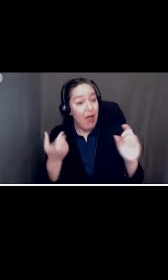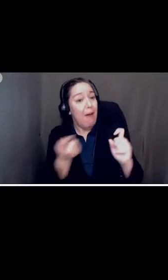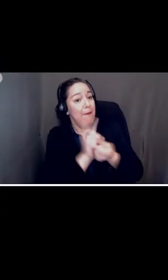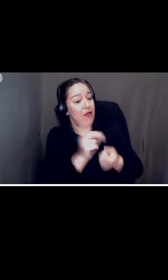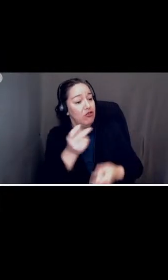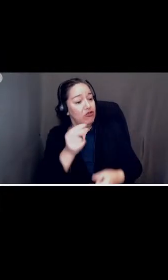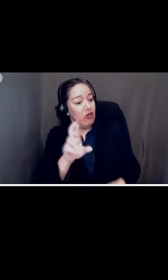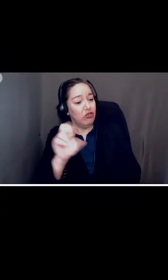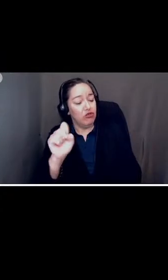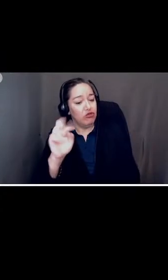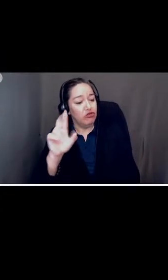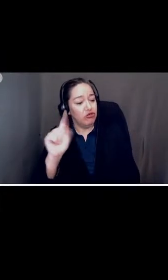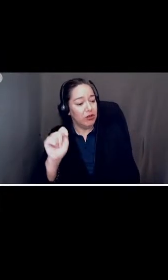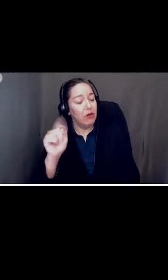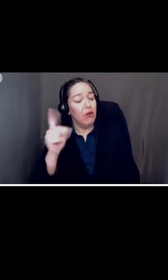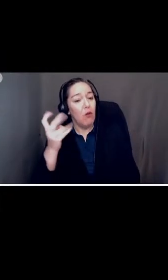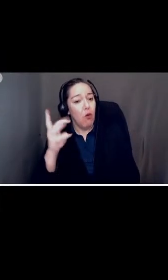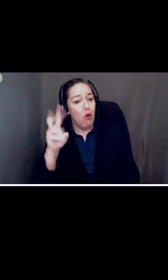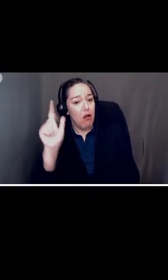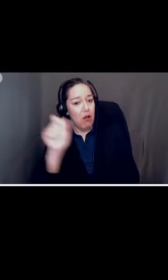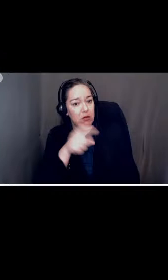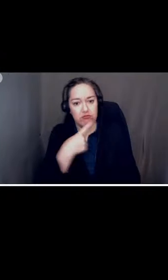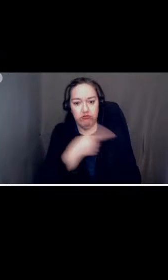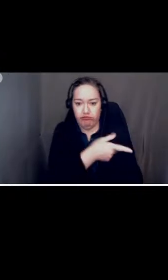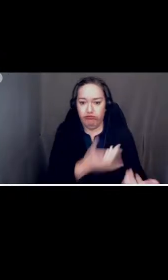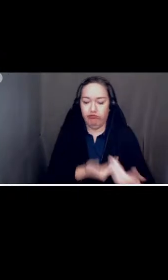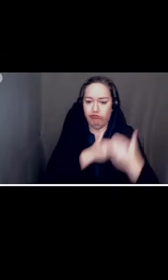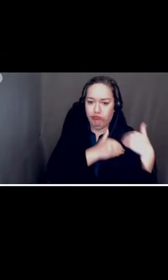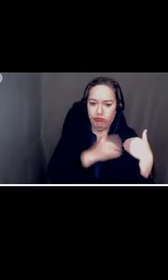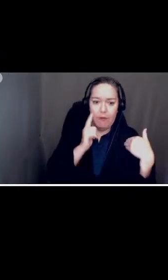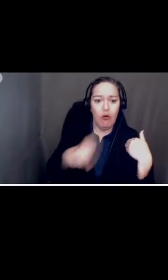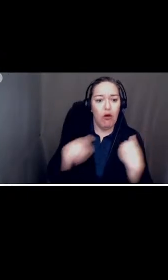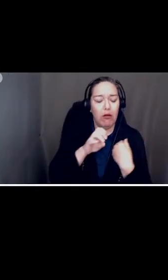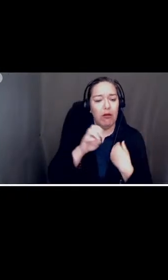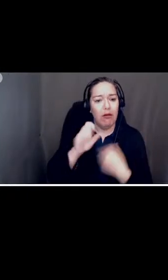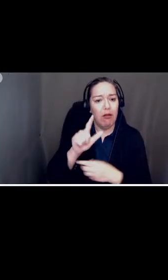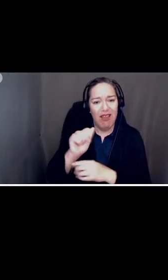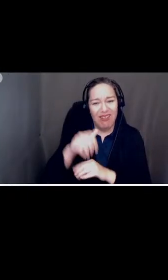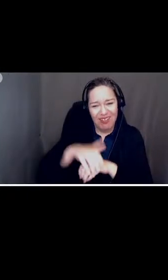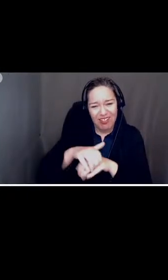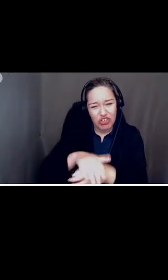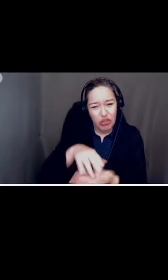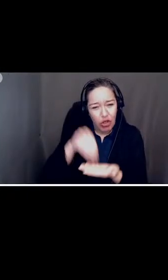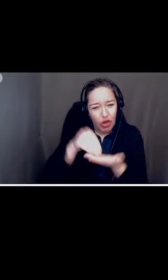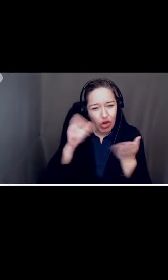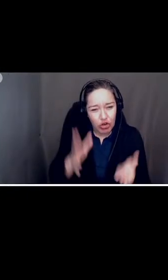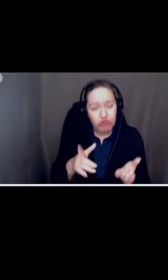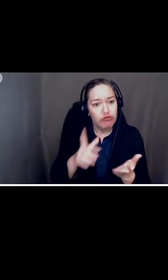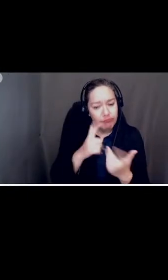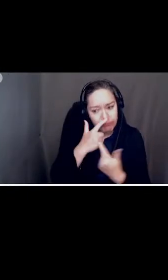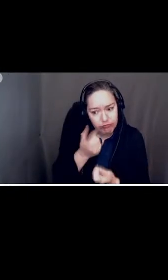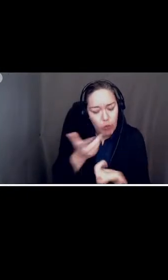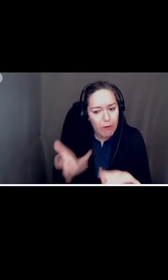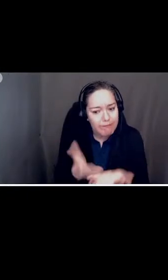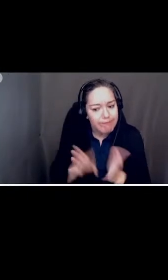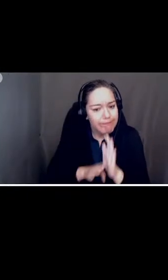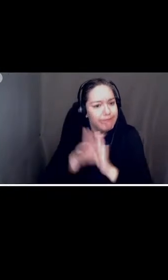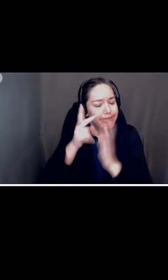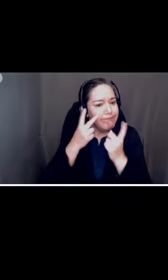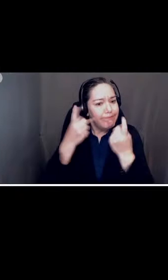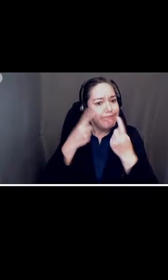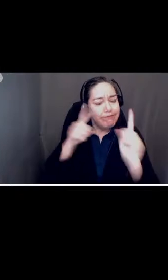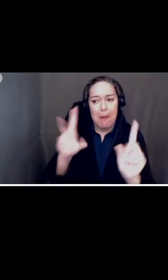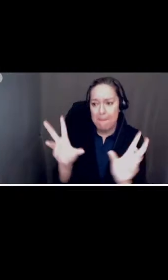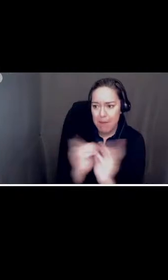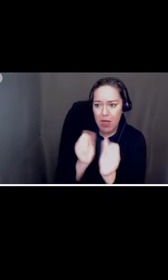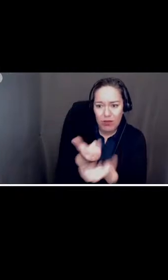announces she would be in charge of our english learners program she immediately was interested in the success of our students and met with them and their parents to see how to assist